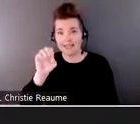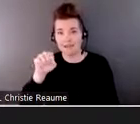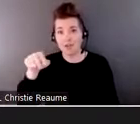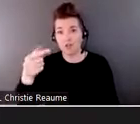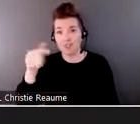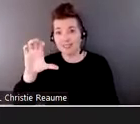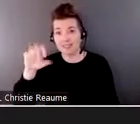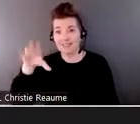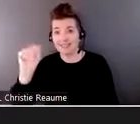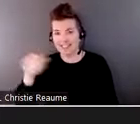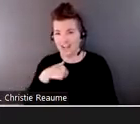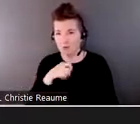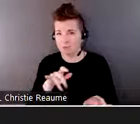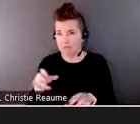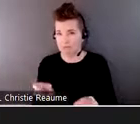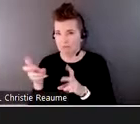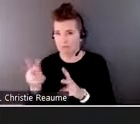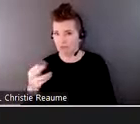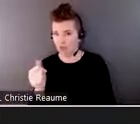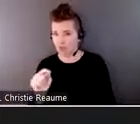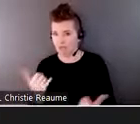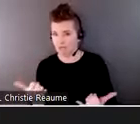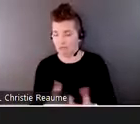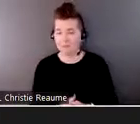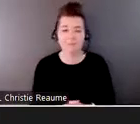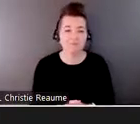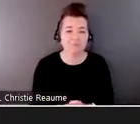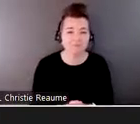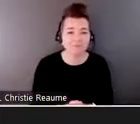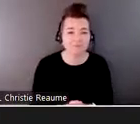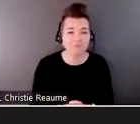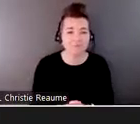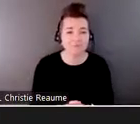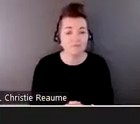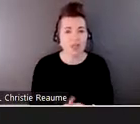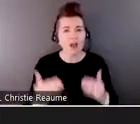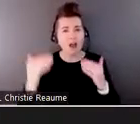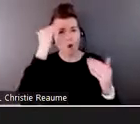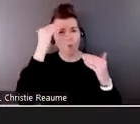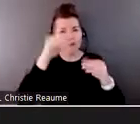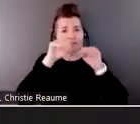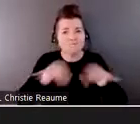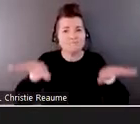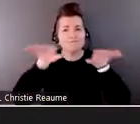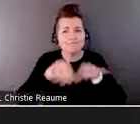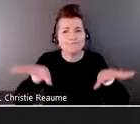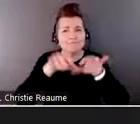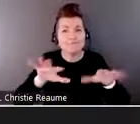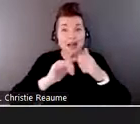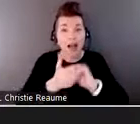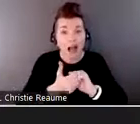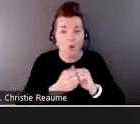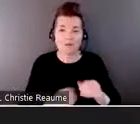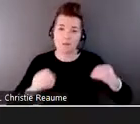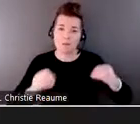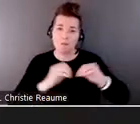box for people to get more information. So the best way to raise awareness about cyber security is to have more organizations involved